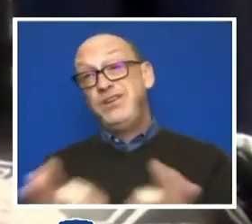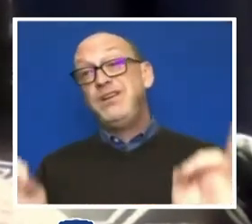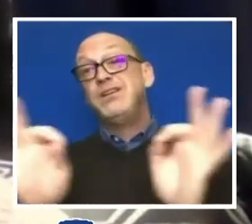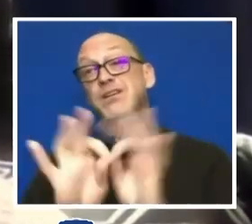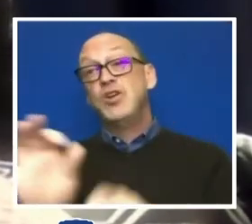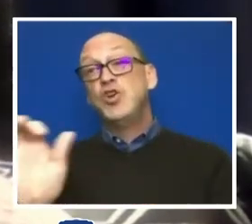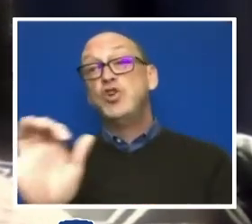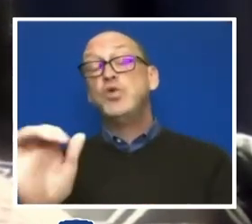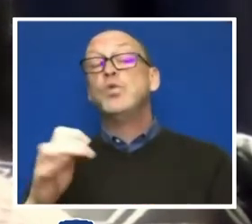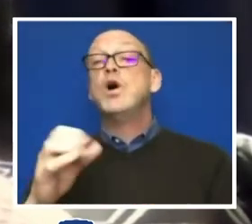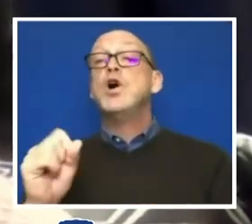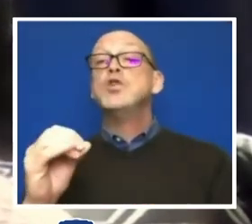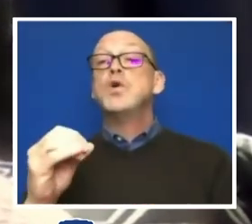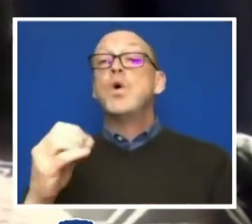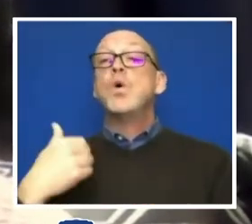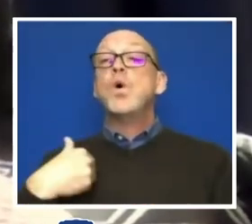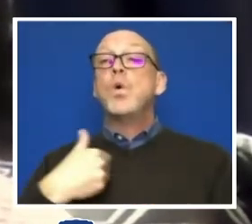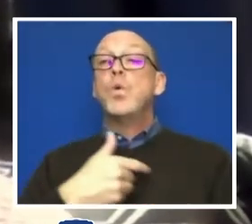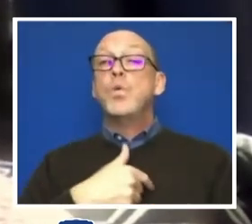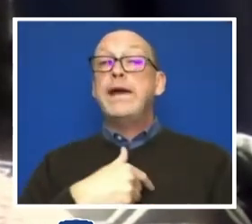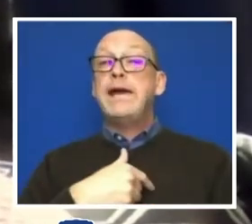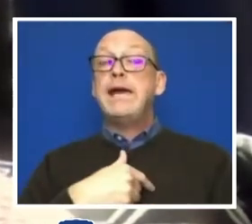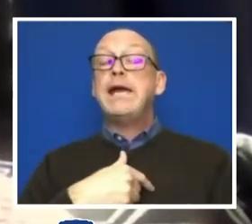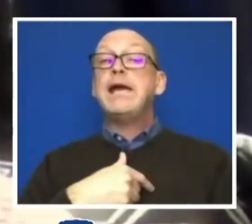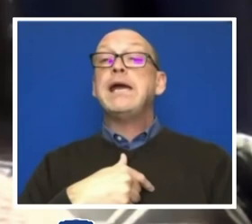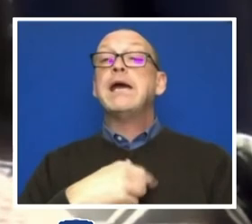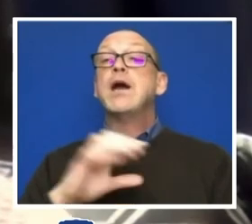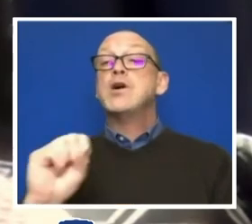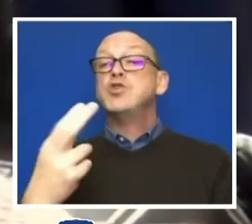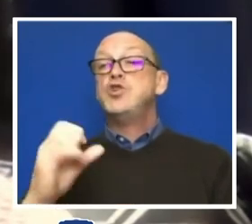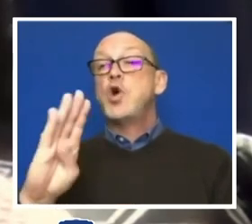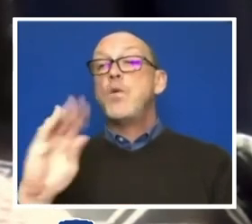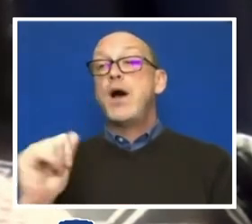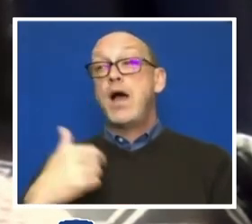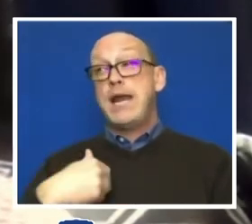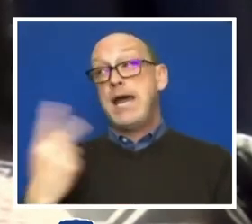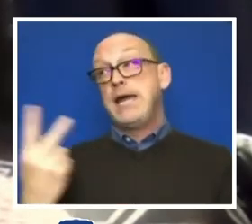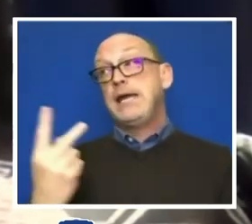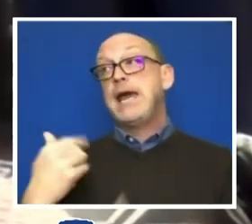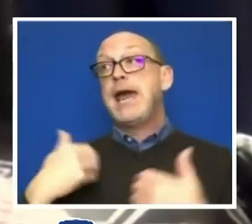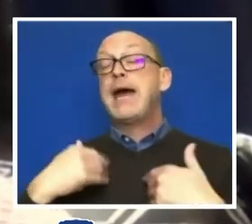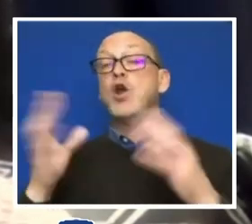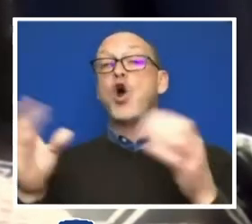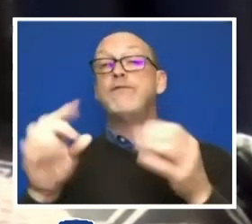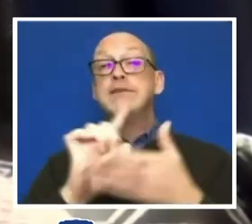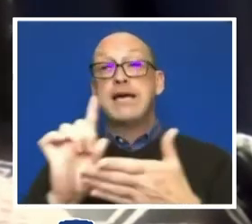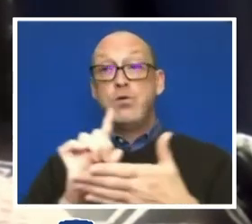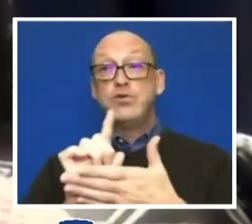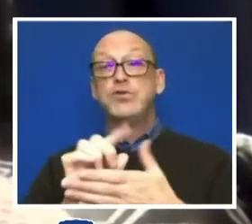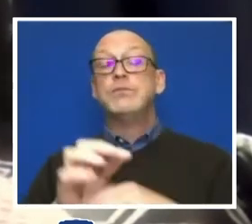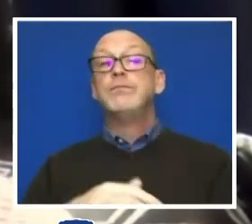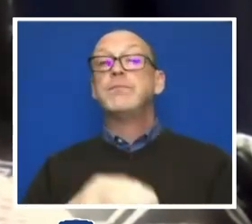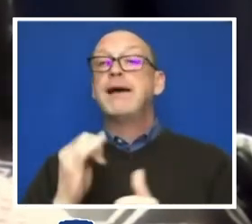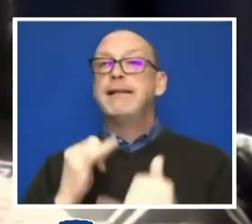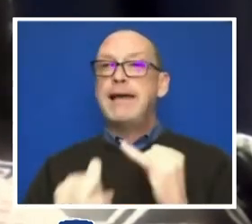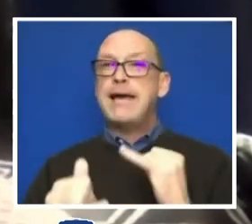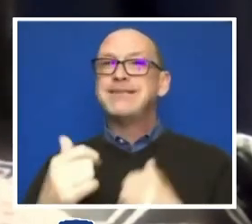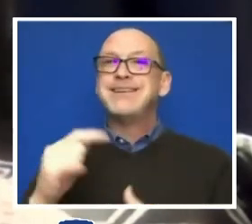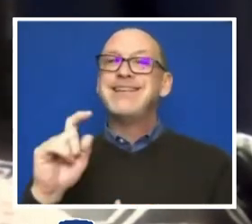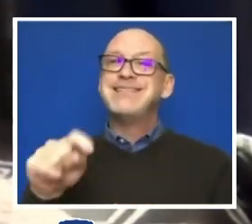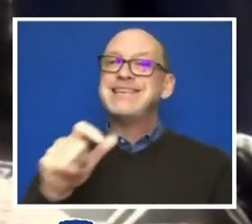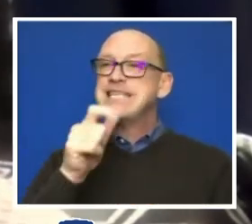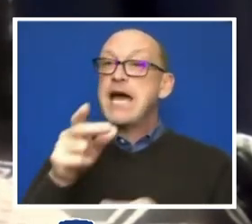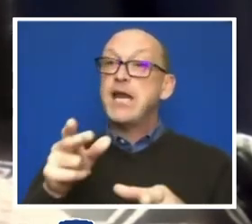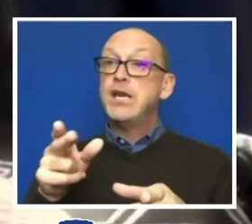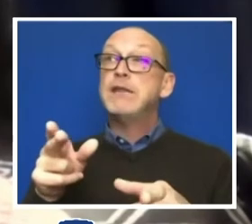So, weekly before the task force members, Shilba and I held office hours. And lastly, while this was an urgent